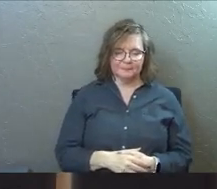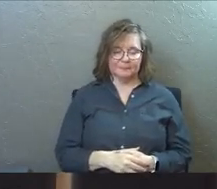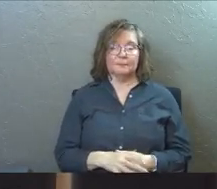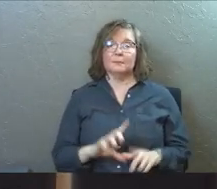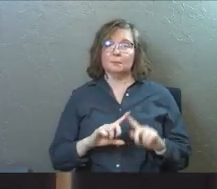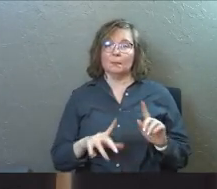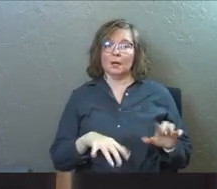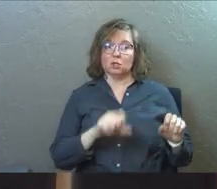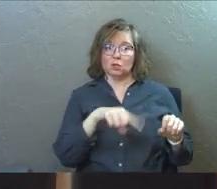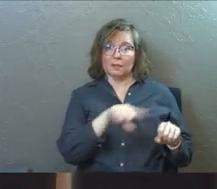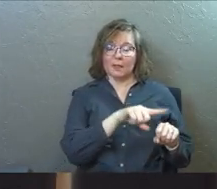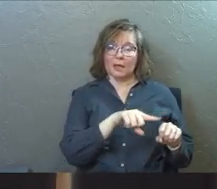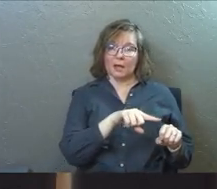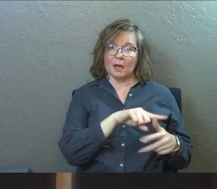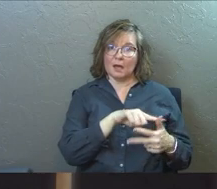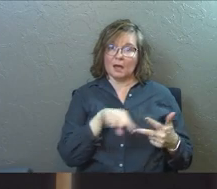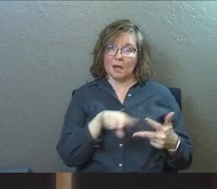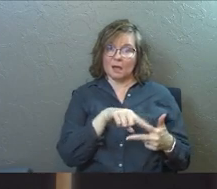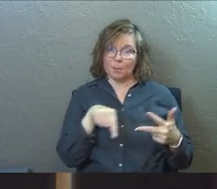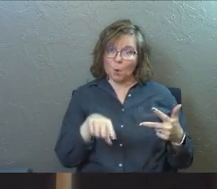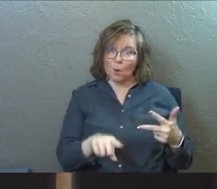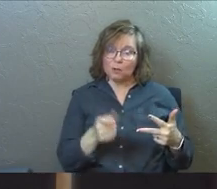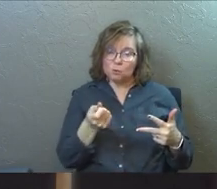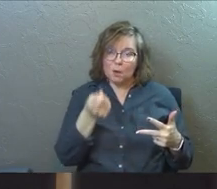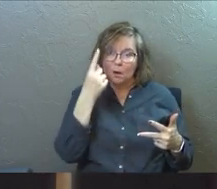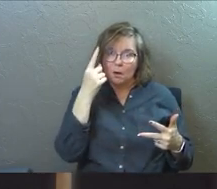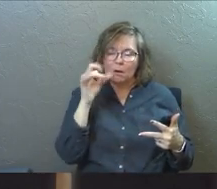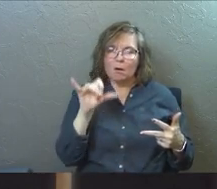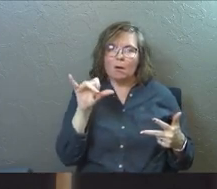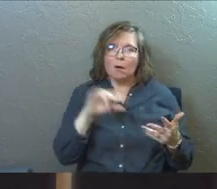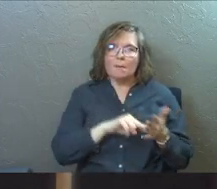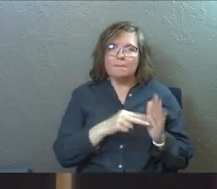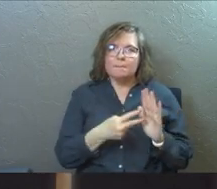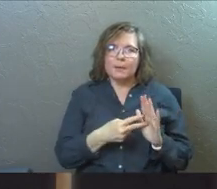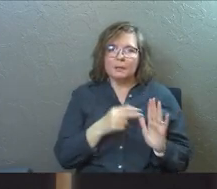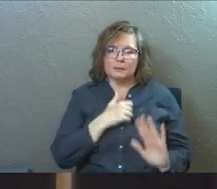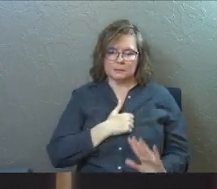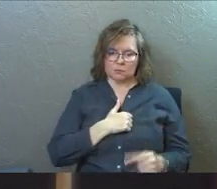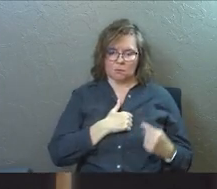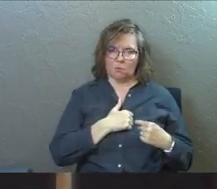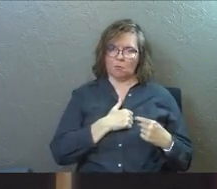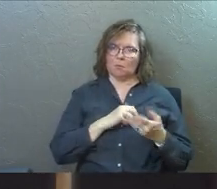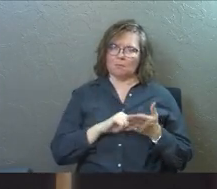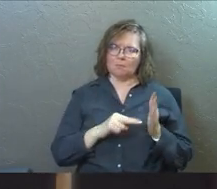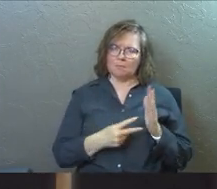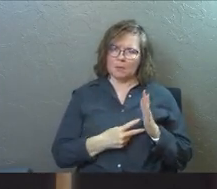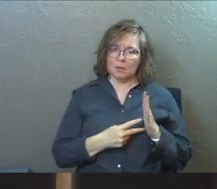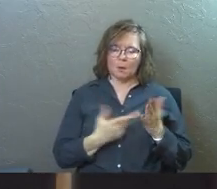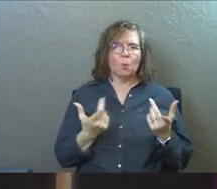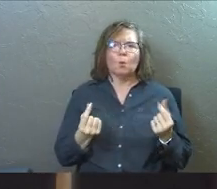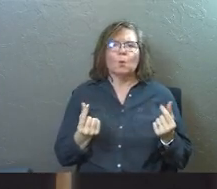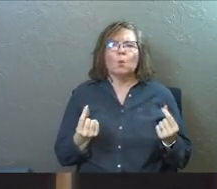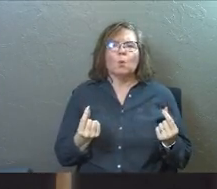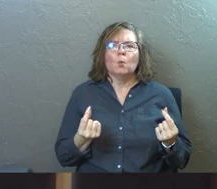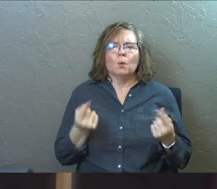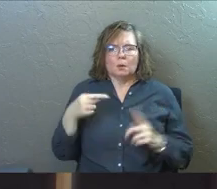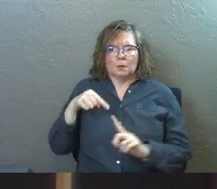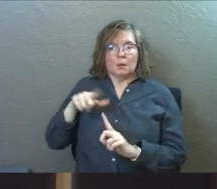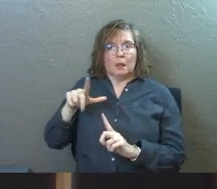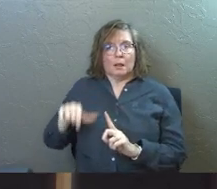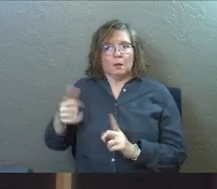But it took them a while to understand what she had done because what had she done?